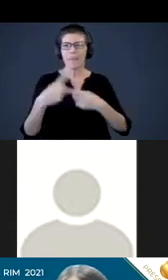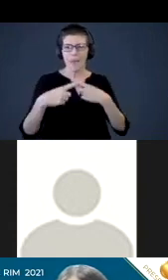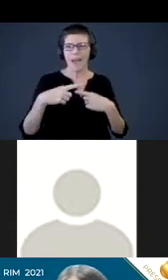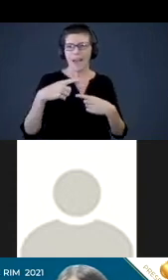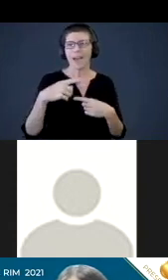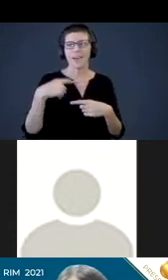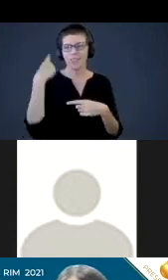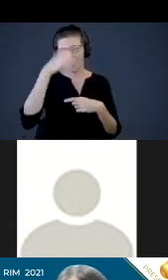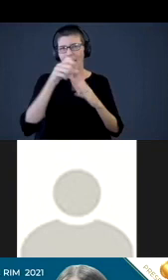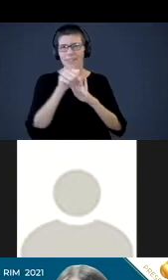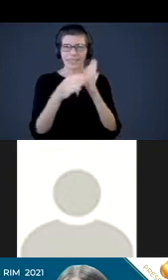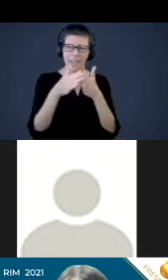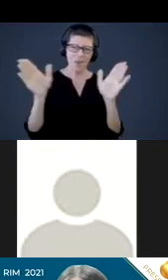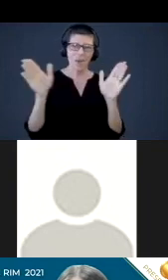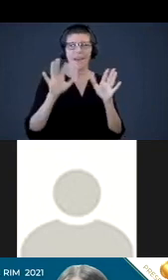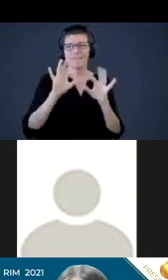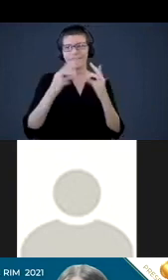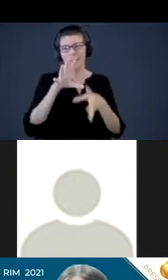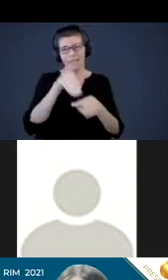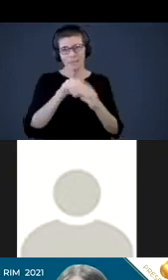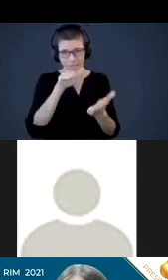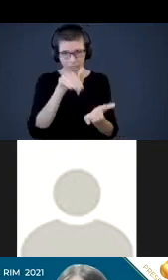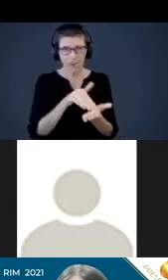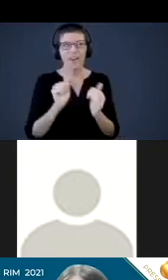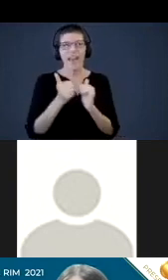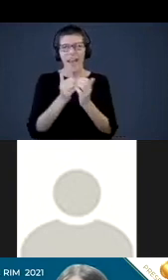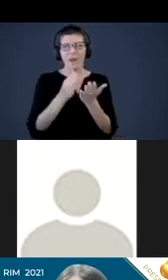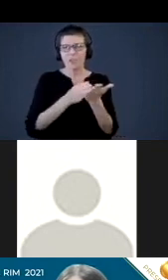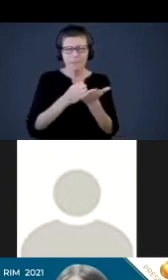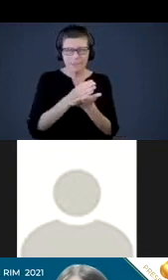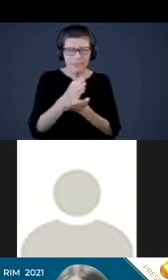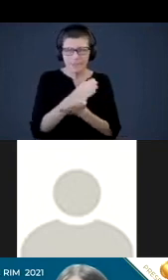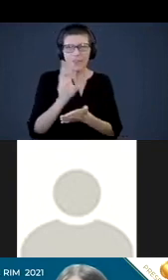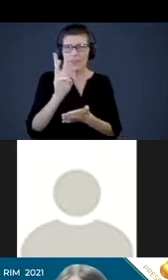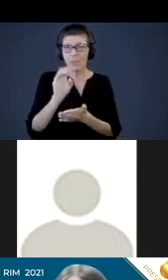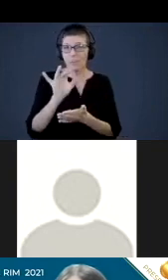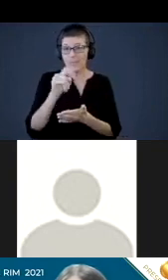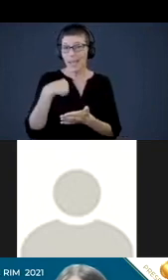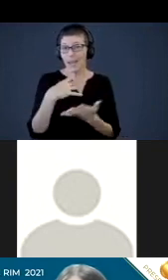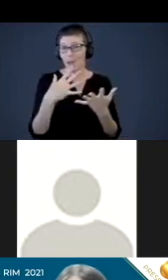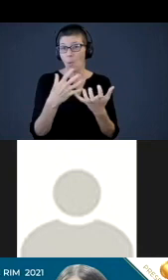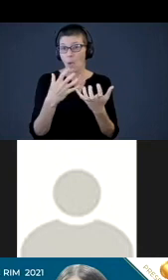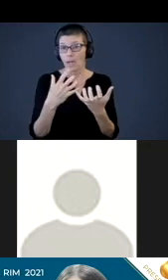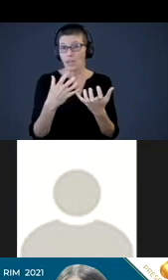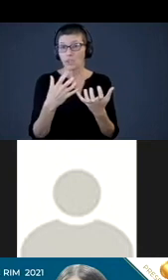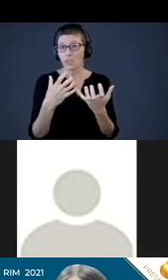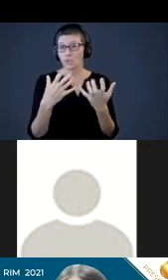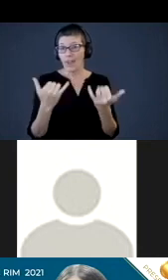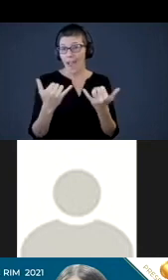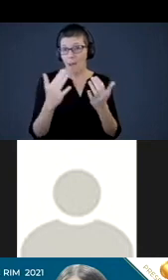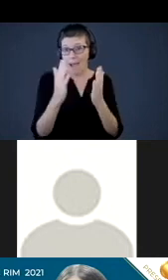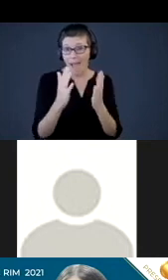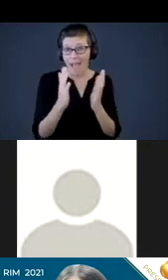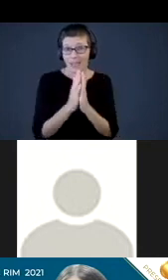Engagement Center and how to navigate the website in that way. So I would like to make another call for all the